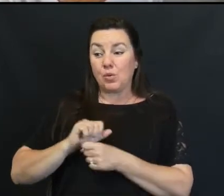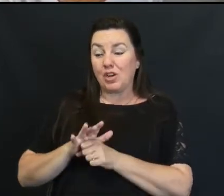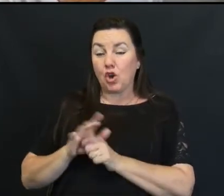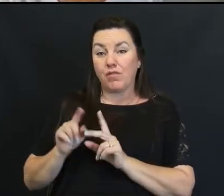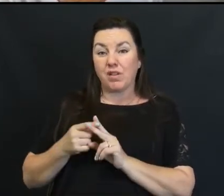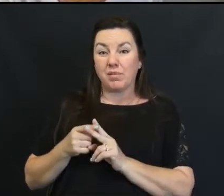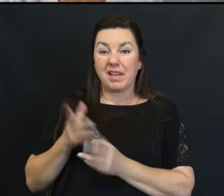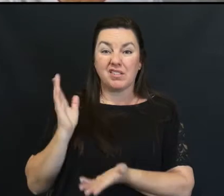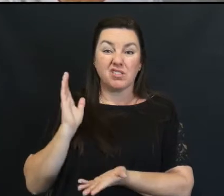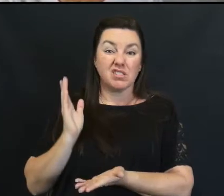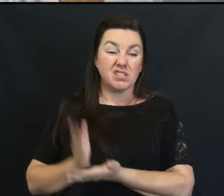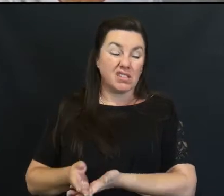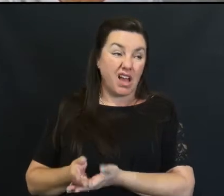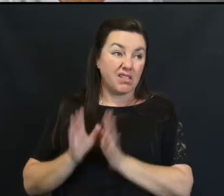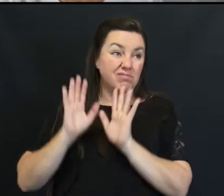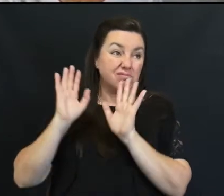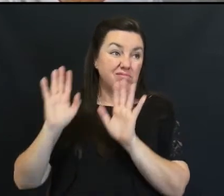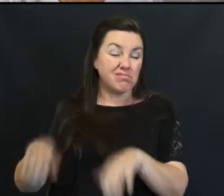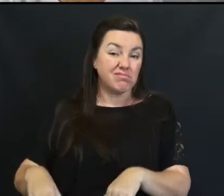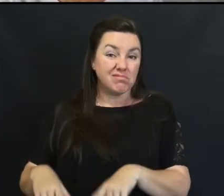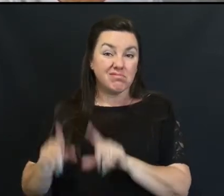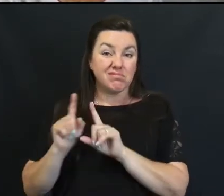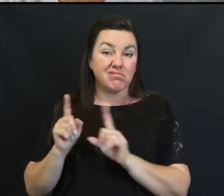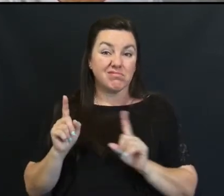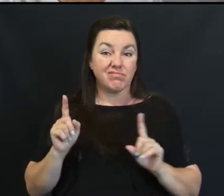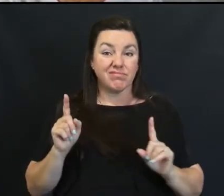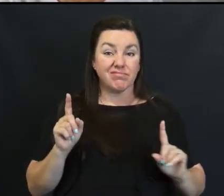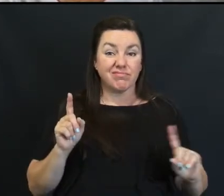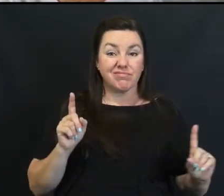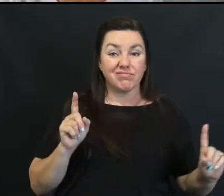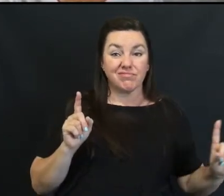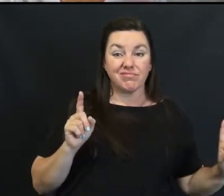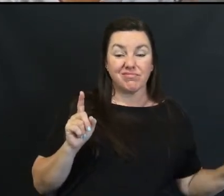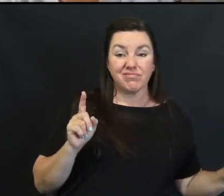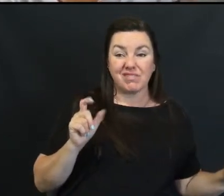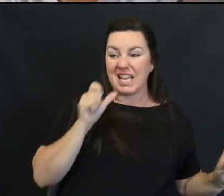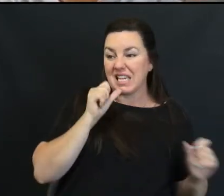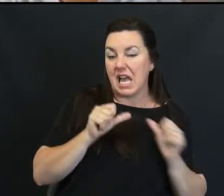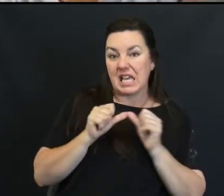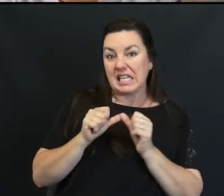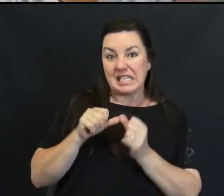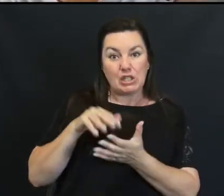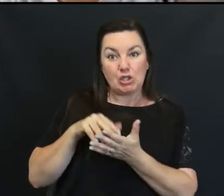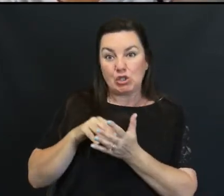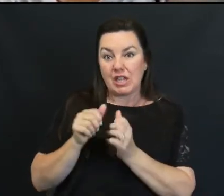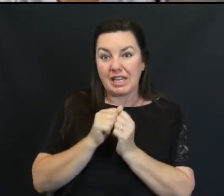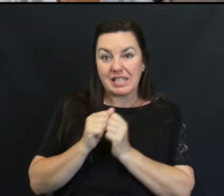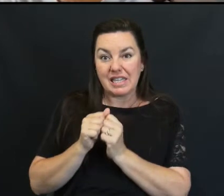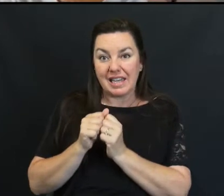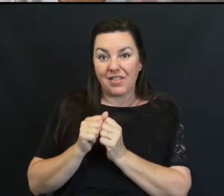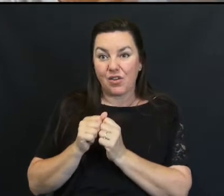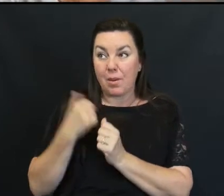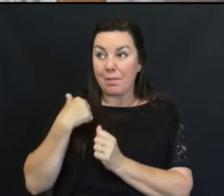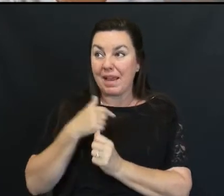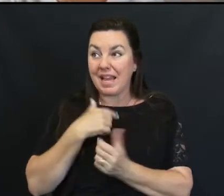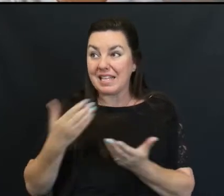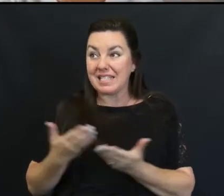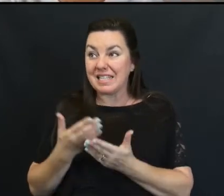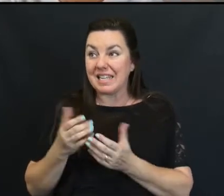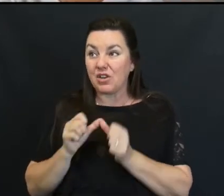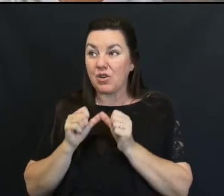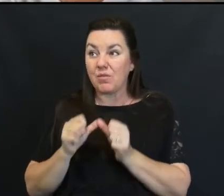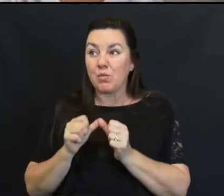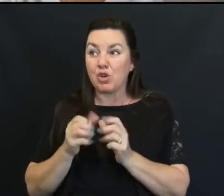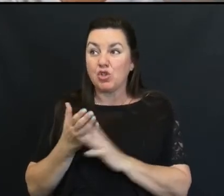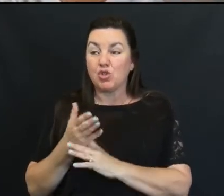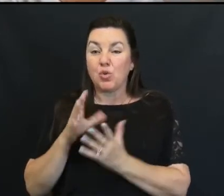began To just stop Meeting And drift away And not continue To study God's word Together But all of us here We have pushed